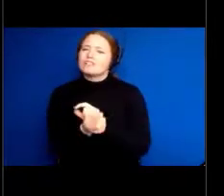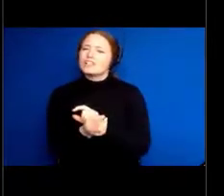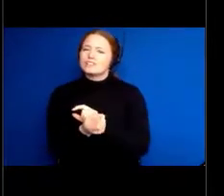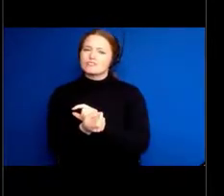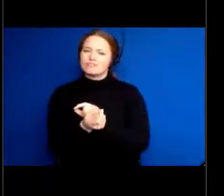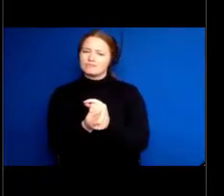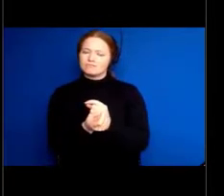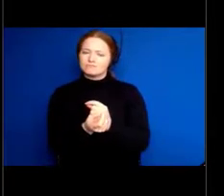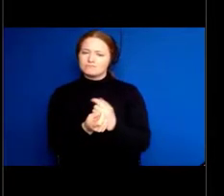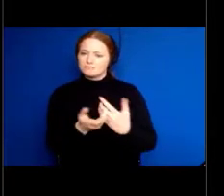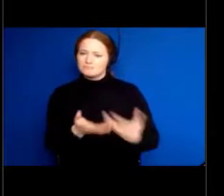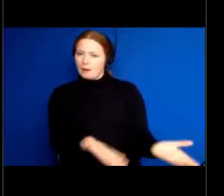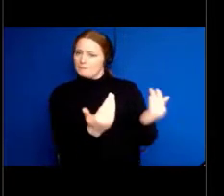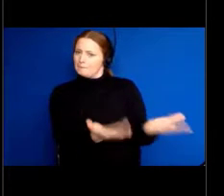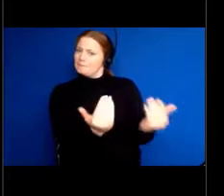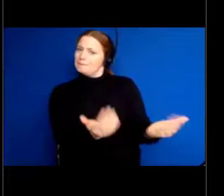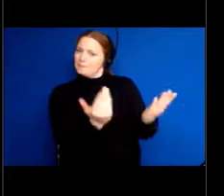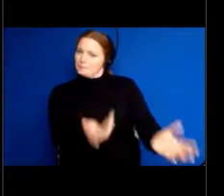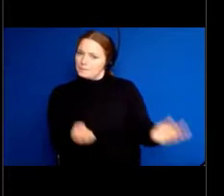slide.